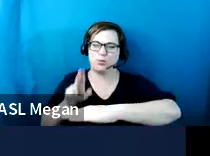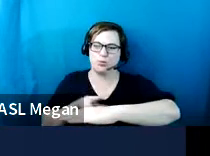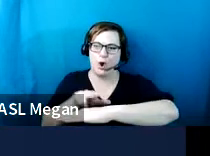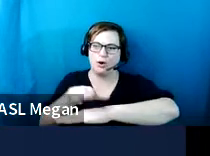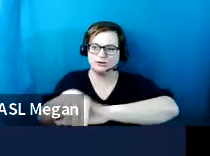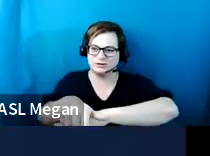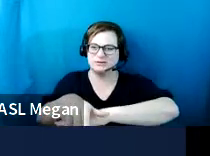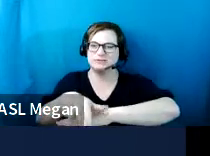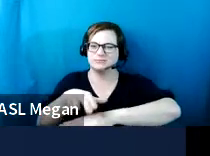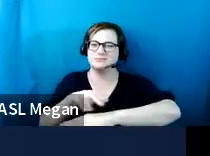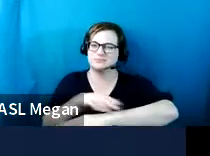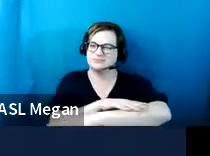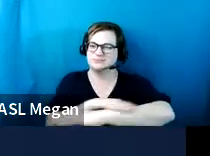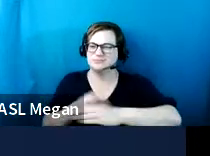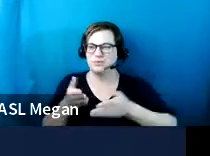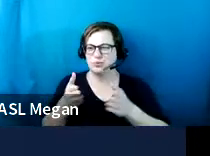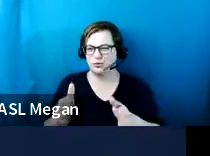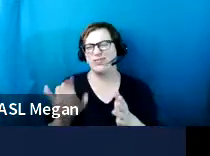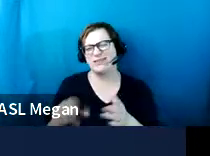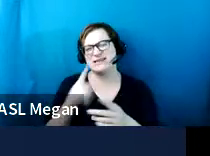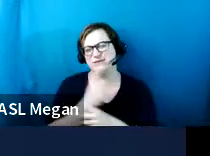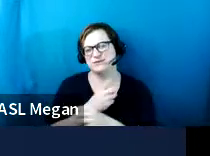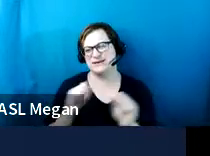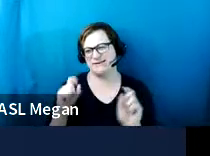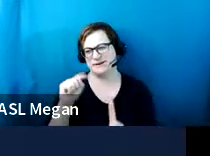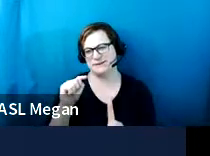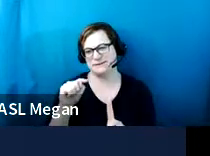and that's really for the safety, safety concerns.